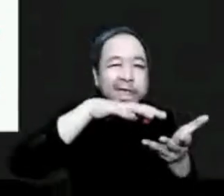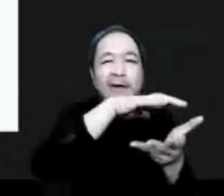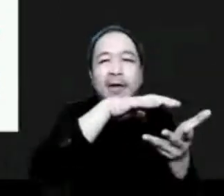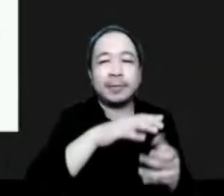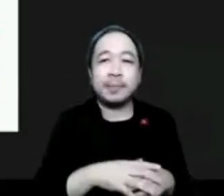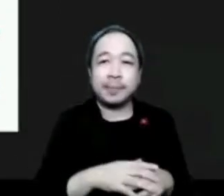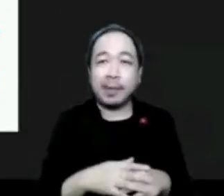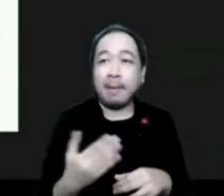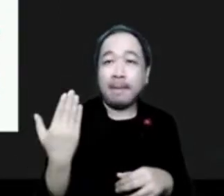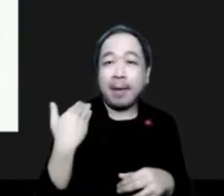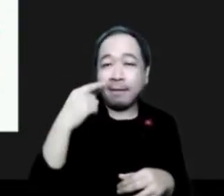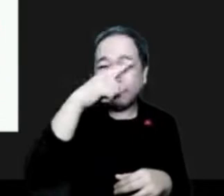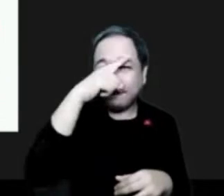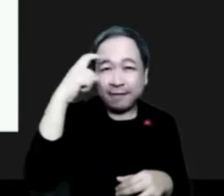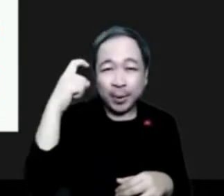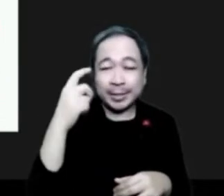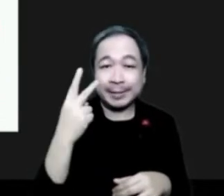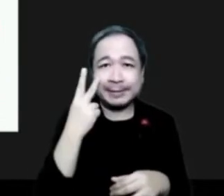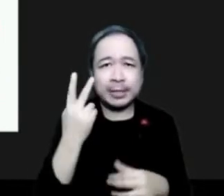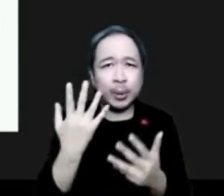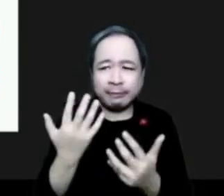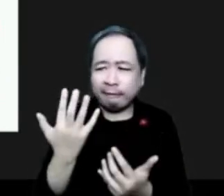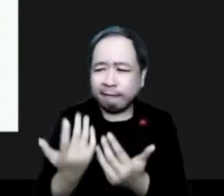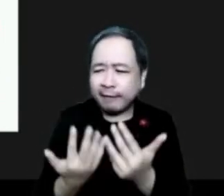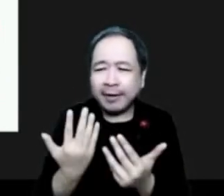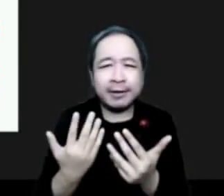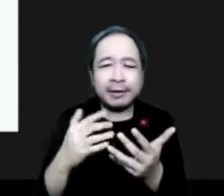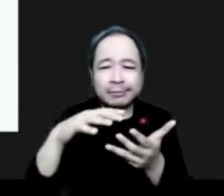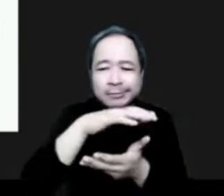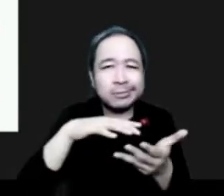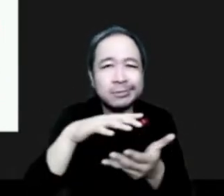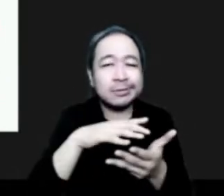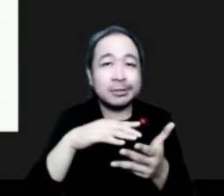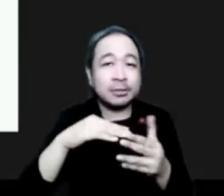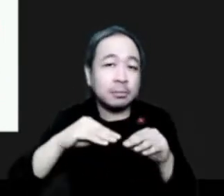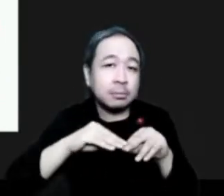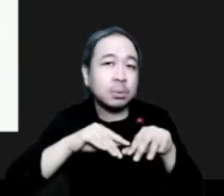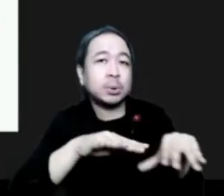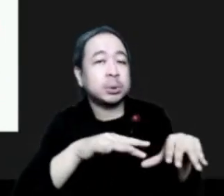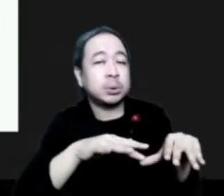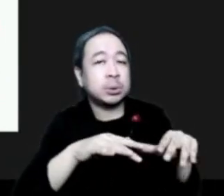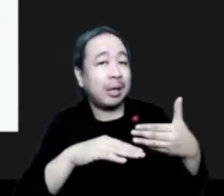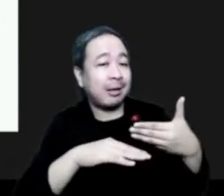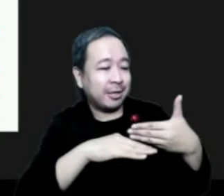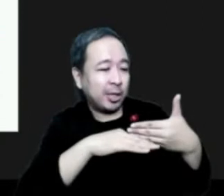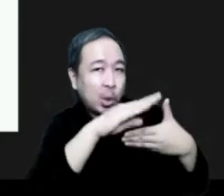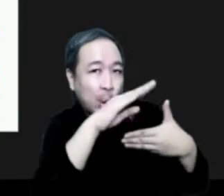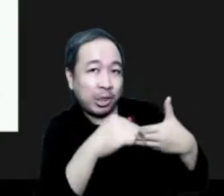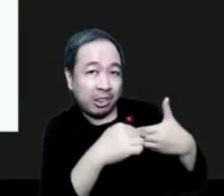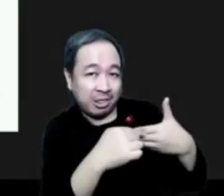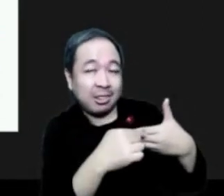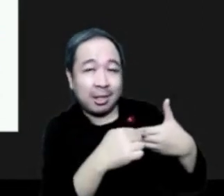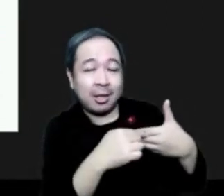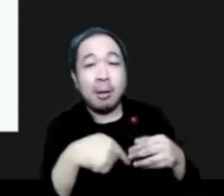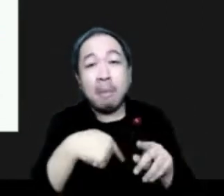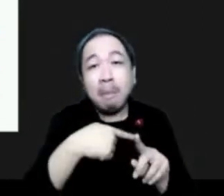we can see that those hotspots were more dispersed over North America, with some major hotspots even in Ontario, in Manitoba and Canada.